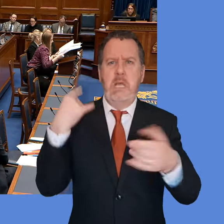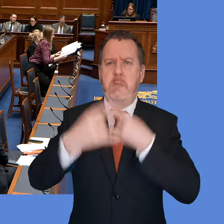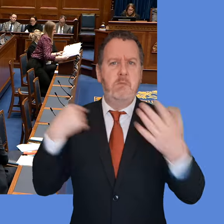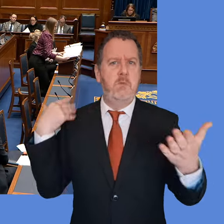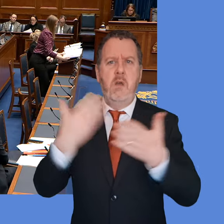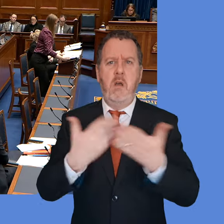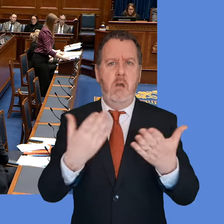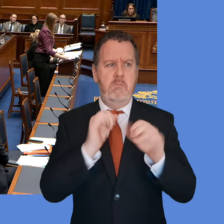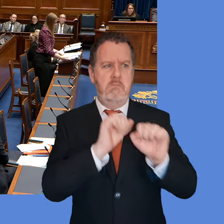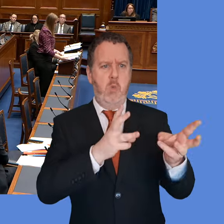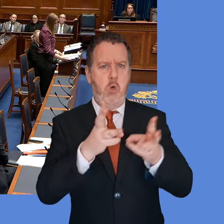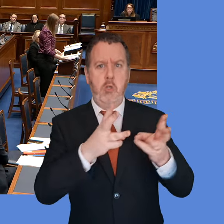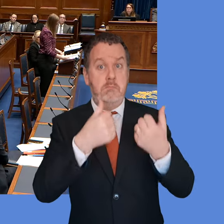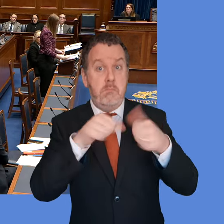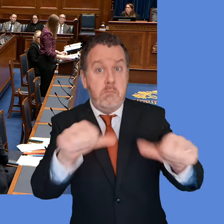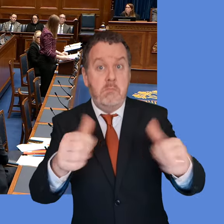Rennick.